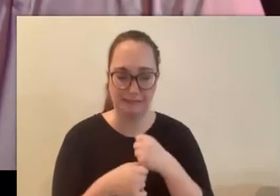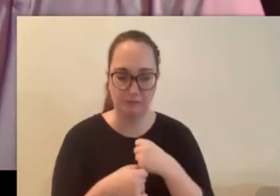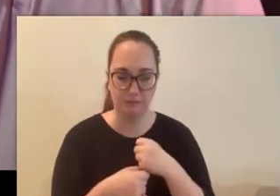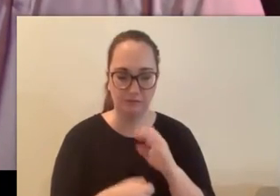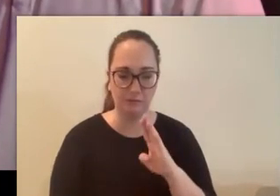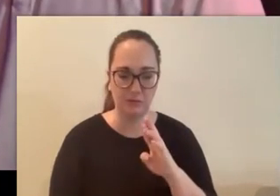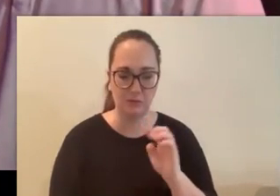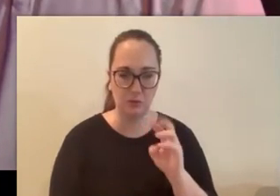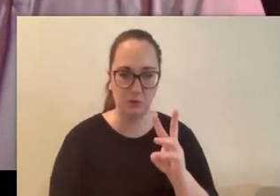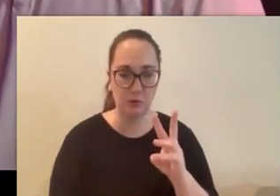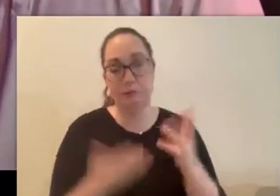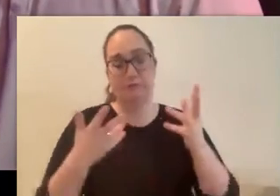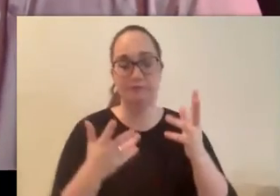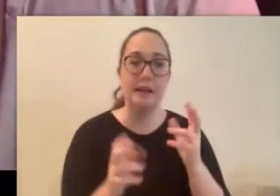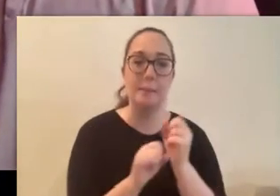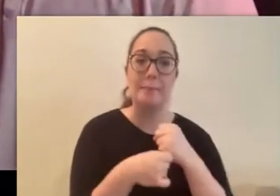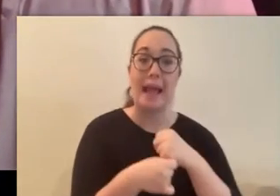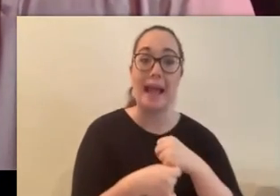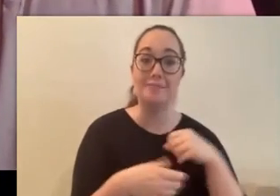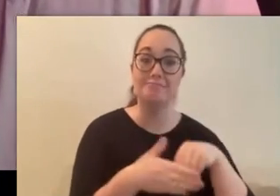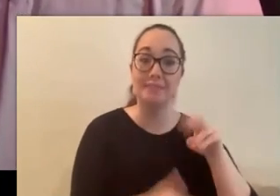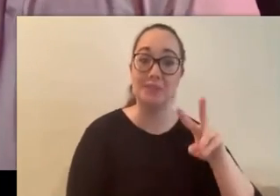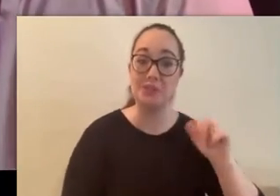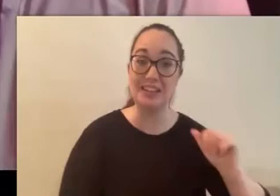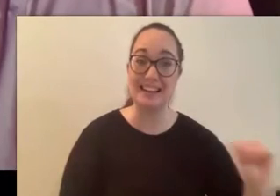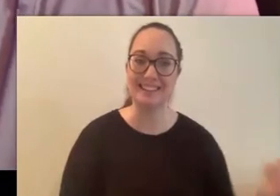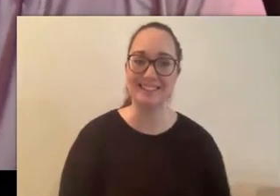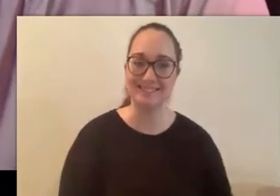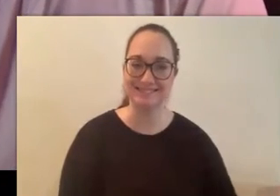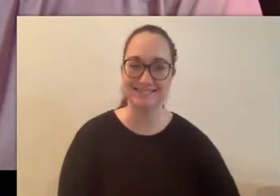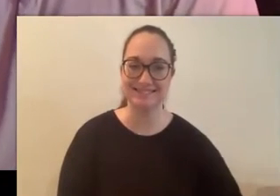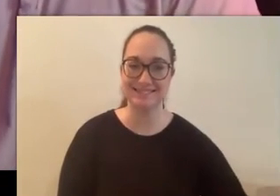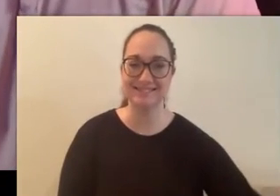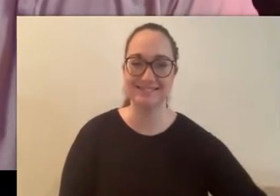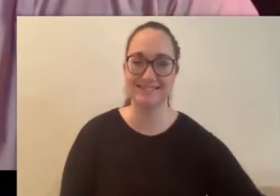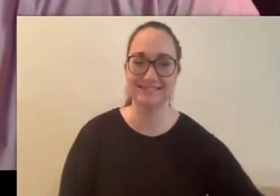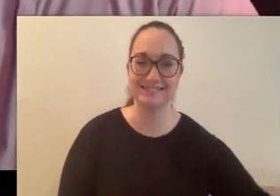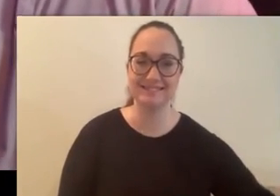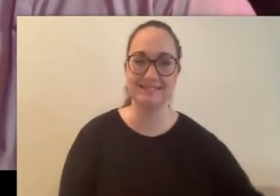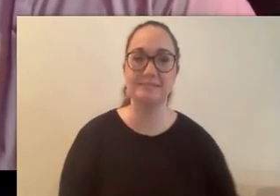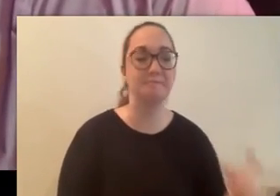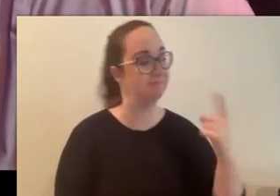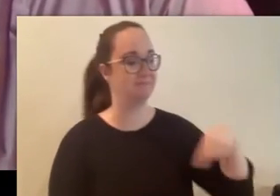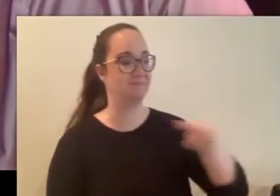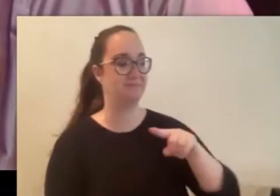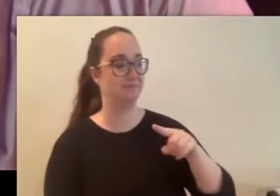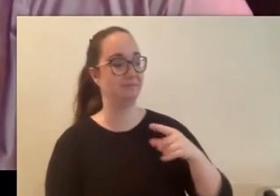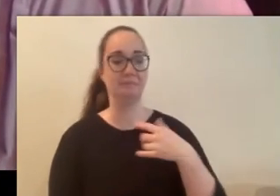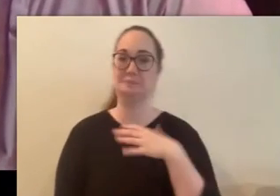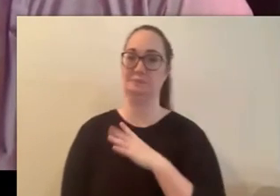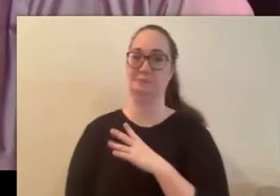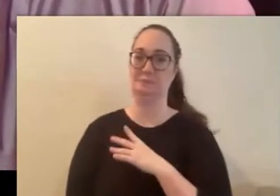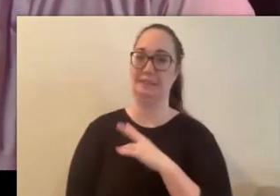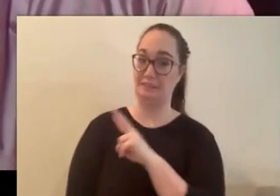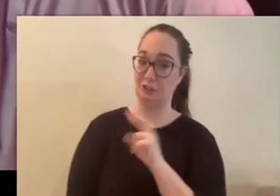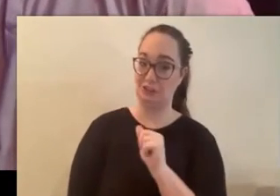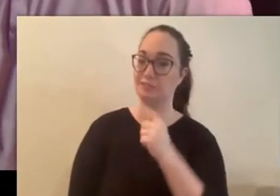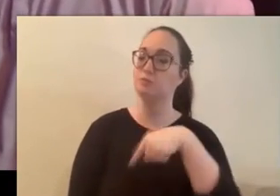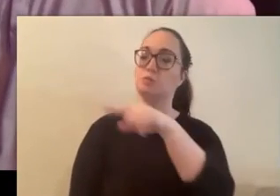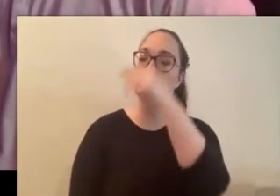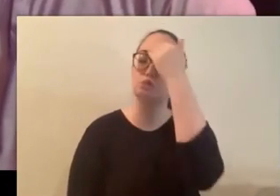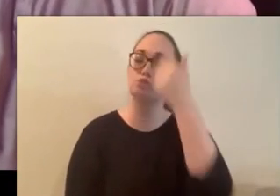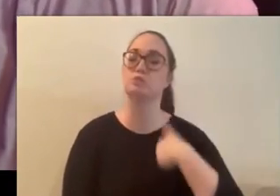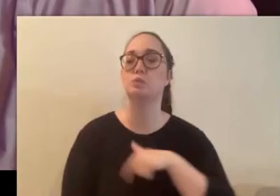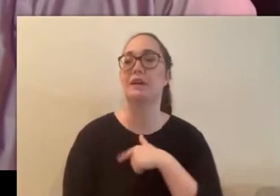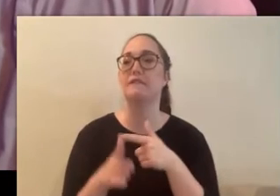made out in virginia a local virginia wine yeah um as everyone knows we're actually from the loudon county dc kind of area so